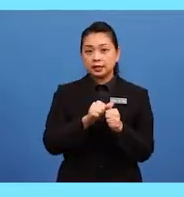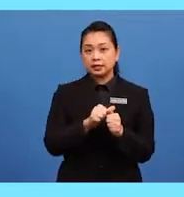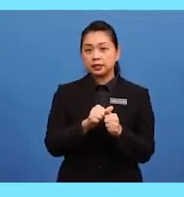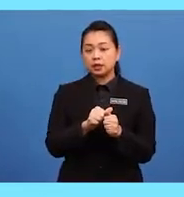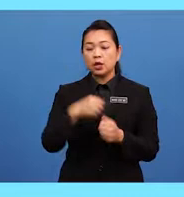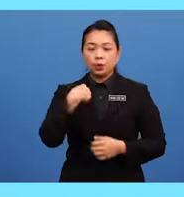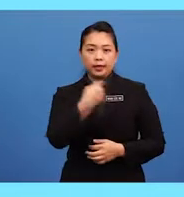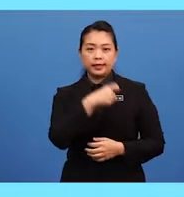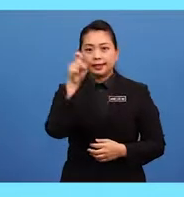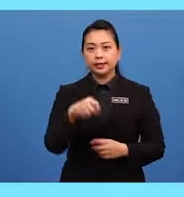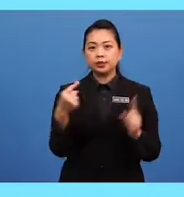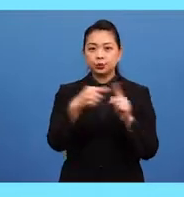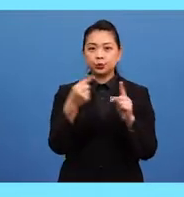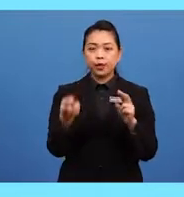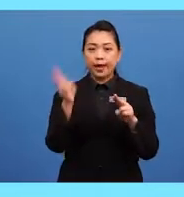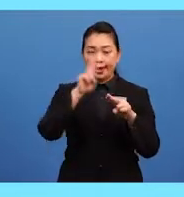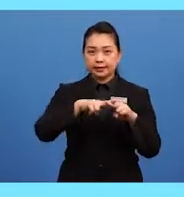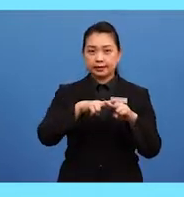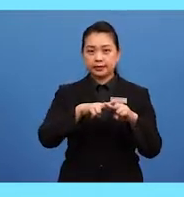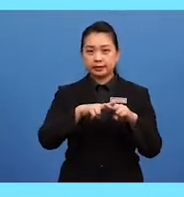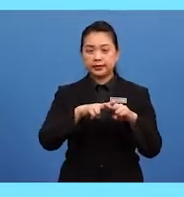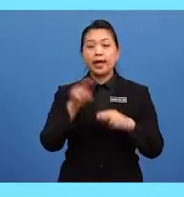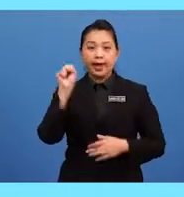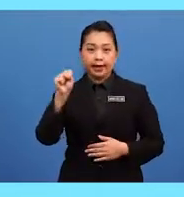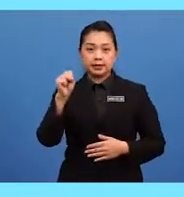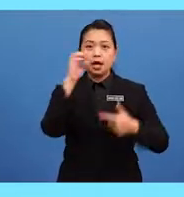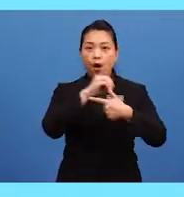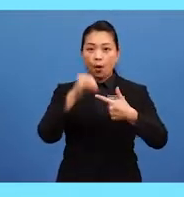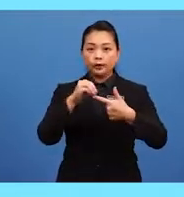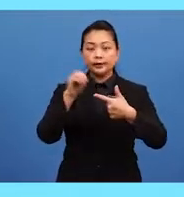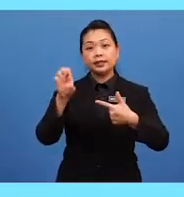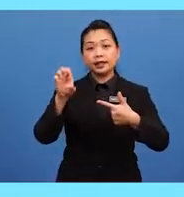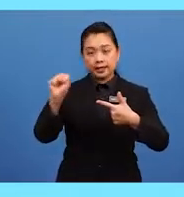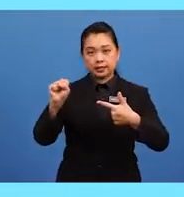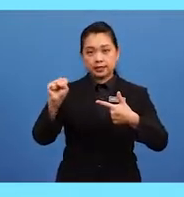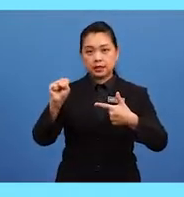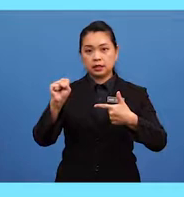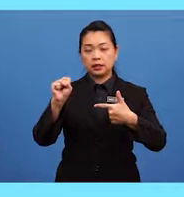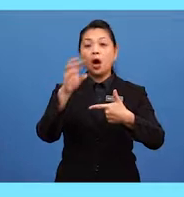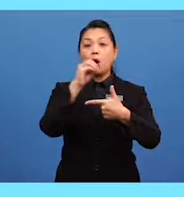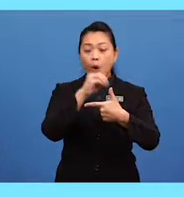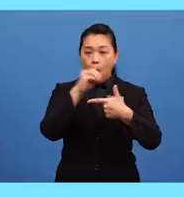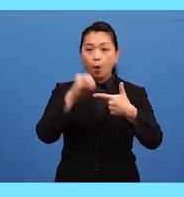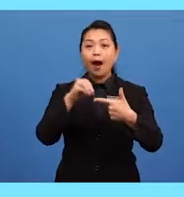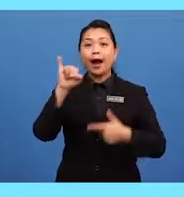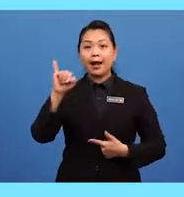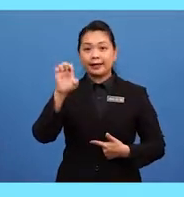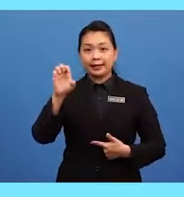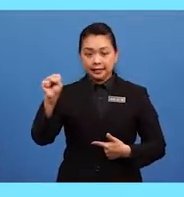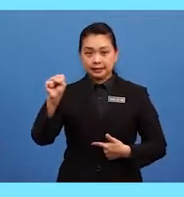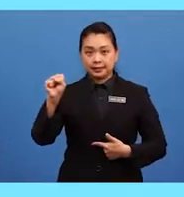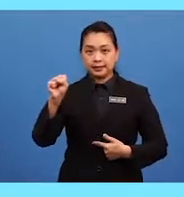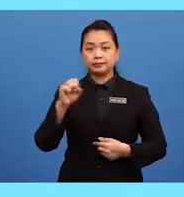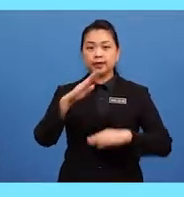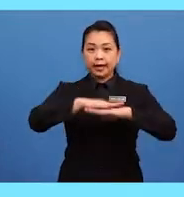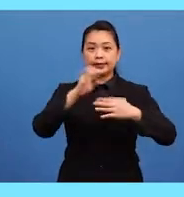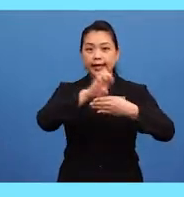would need an additional letter either S or ES or even IES at the